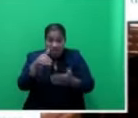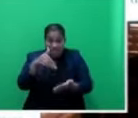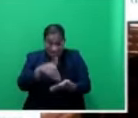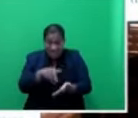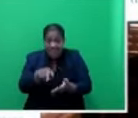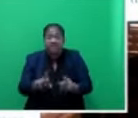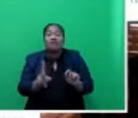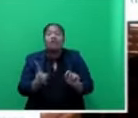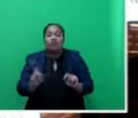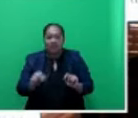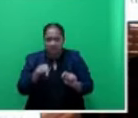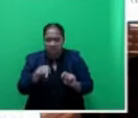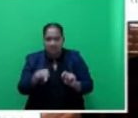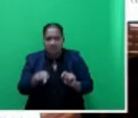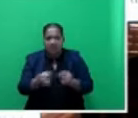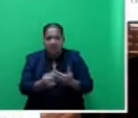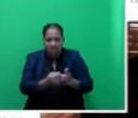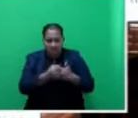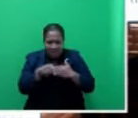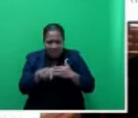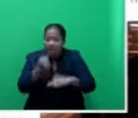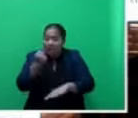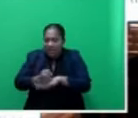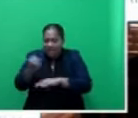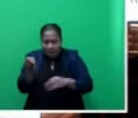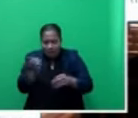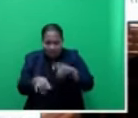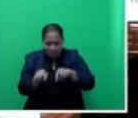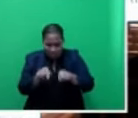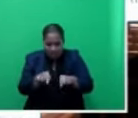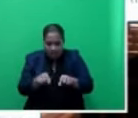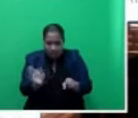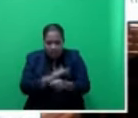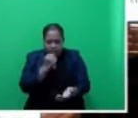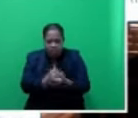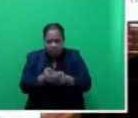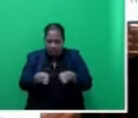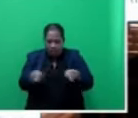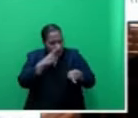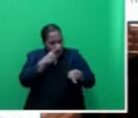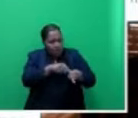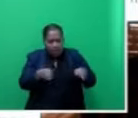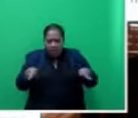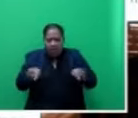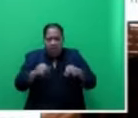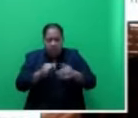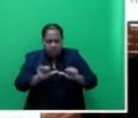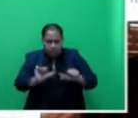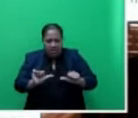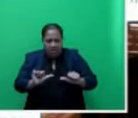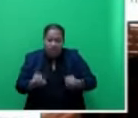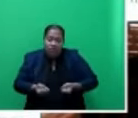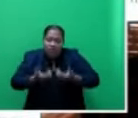put in place by government. To ensure that Fijians in affected communities are protected and provided with basic human